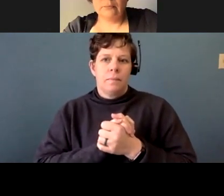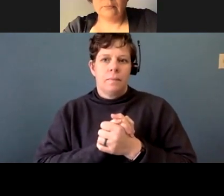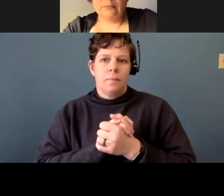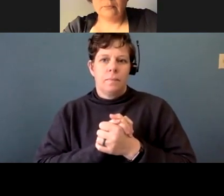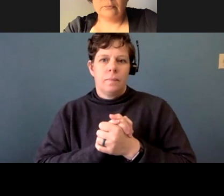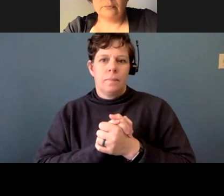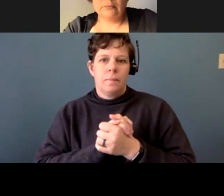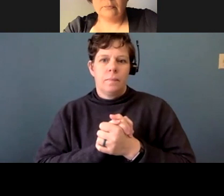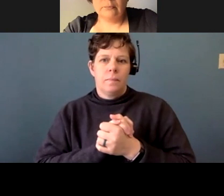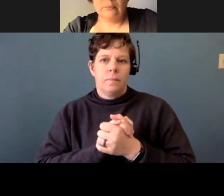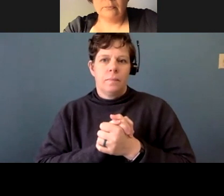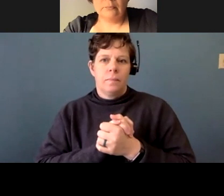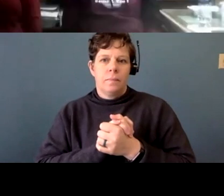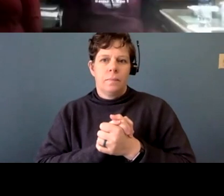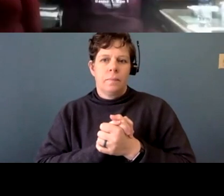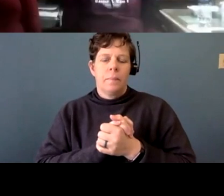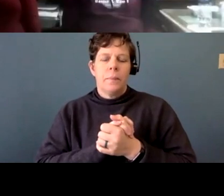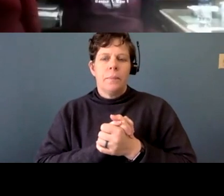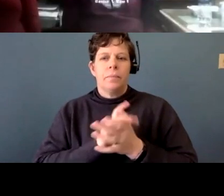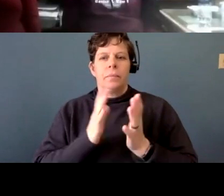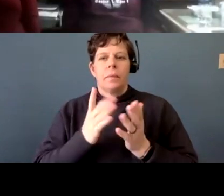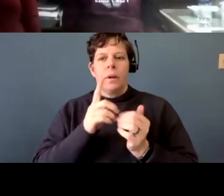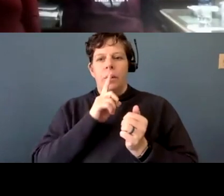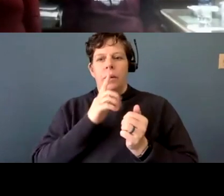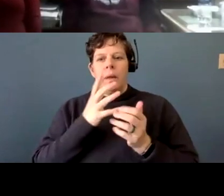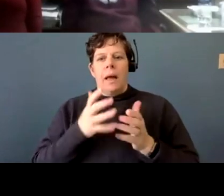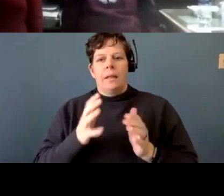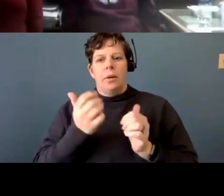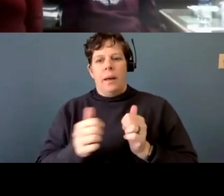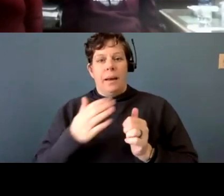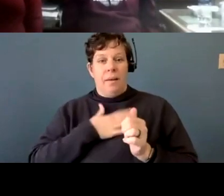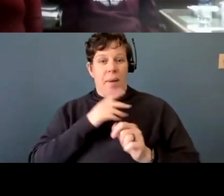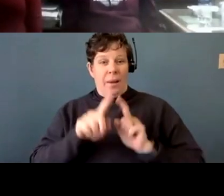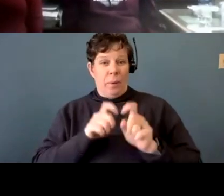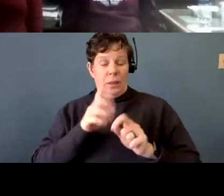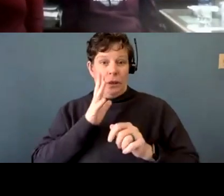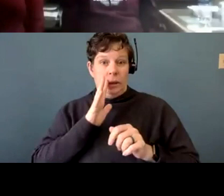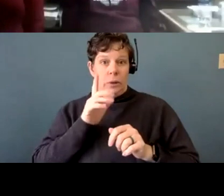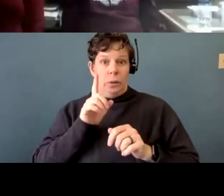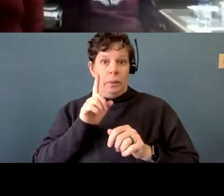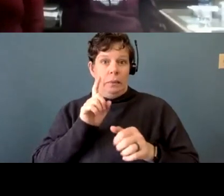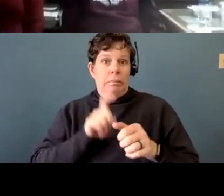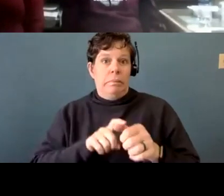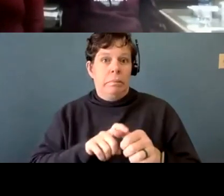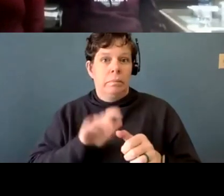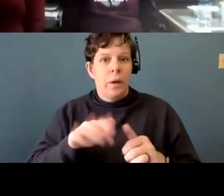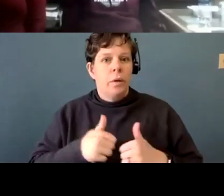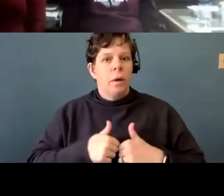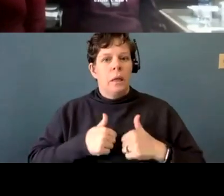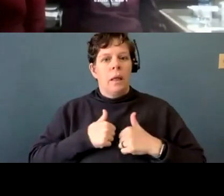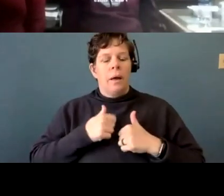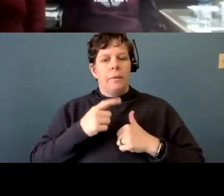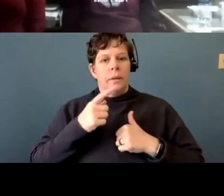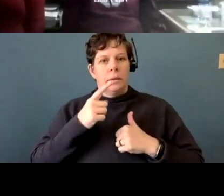and I, I don't want this question. I actually, in fact, don't want any of my questions to be intrusive. So again, I will just reassert that I am deeply, um, thankful